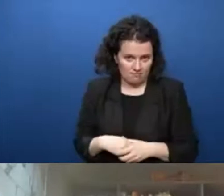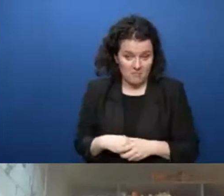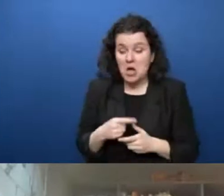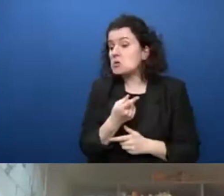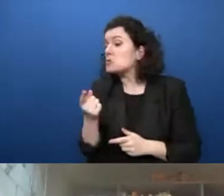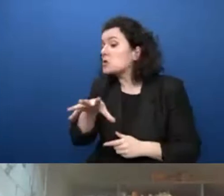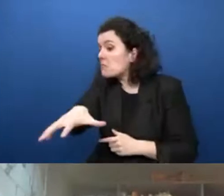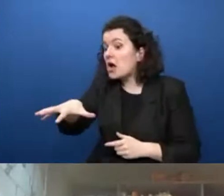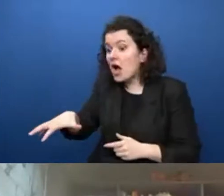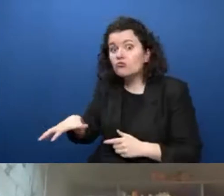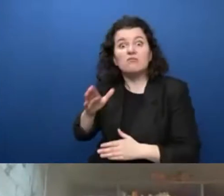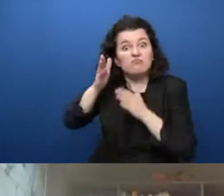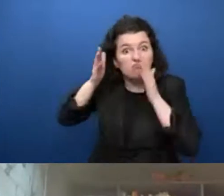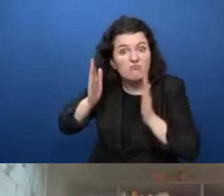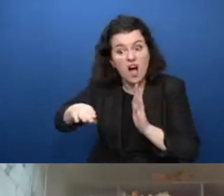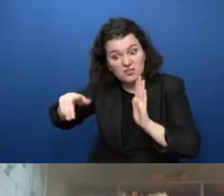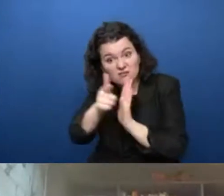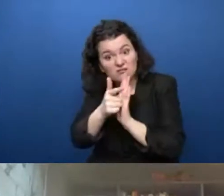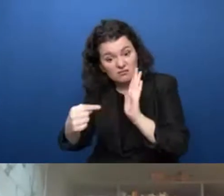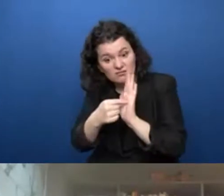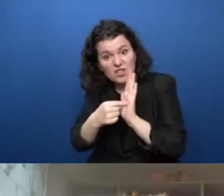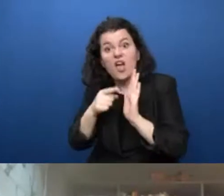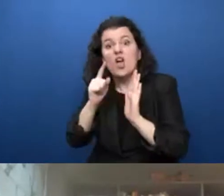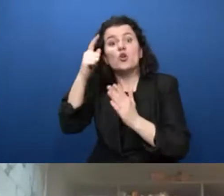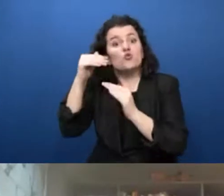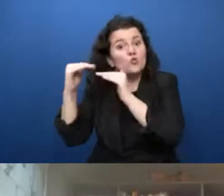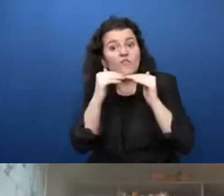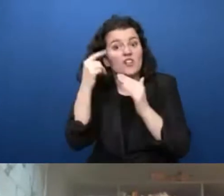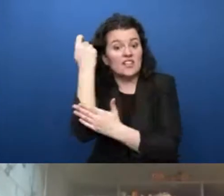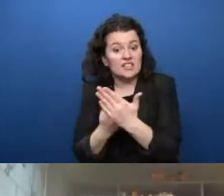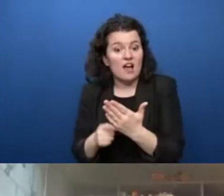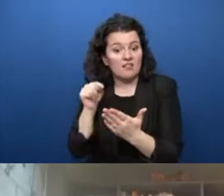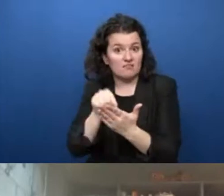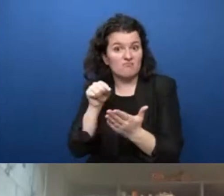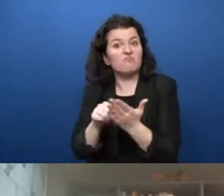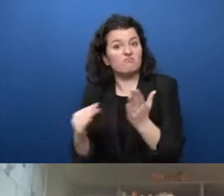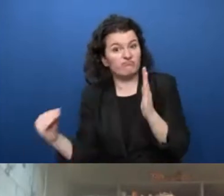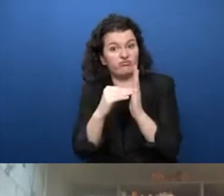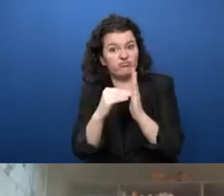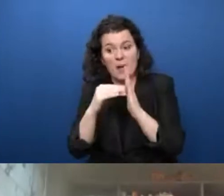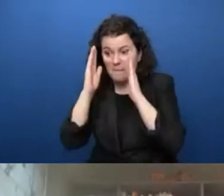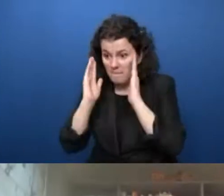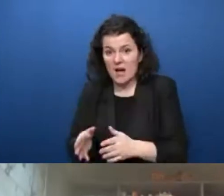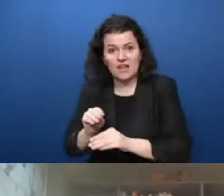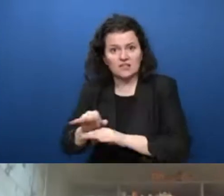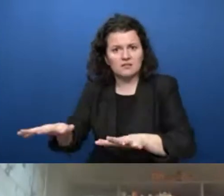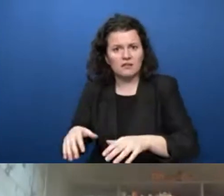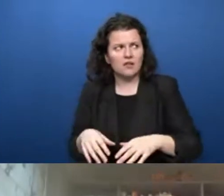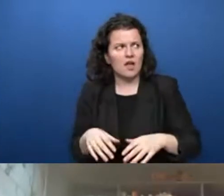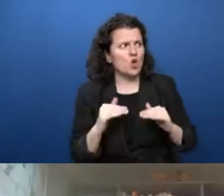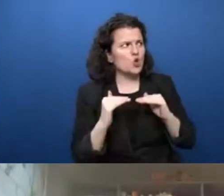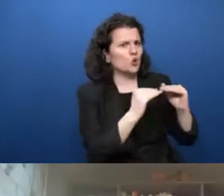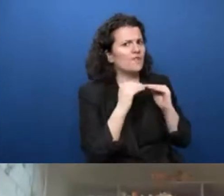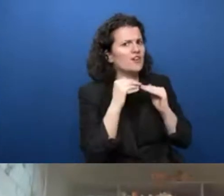put universal design into practice. So what the hell is universal design? It all comes down to four key concepts.